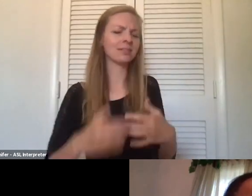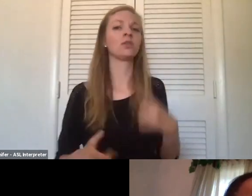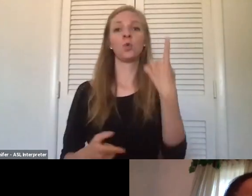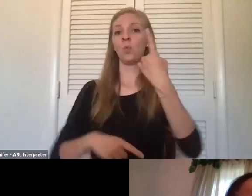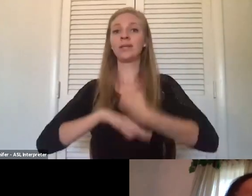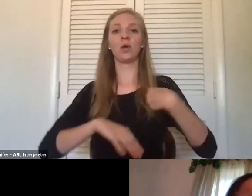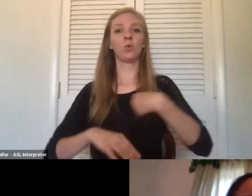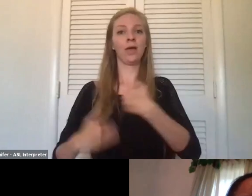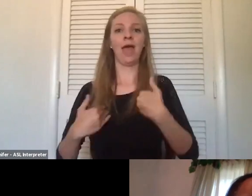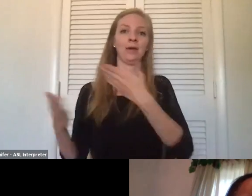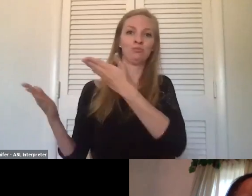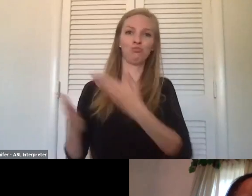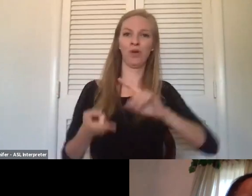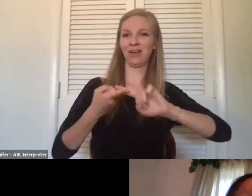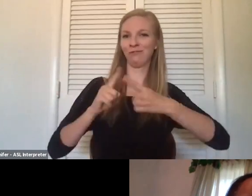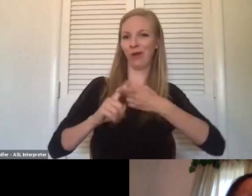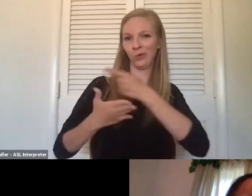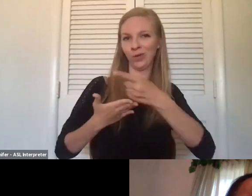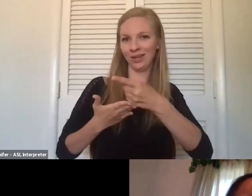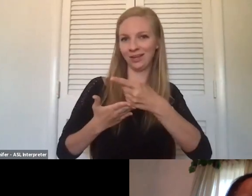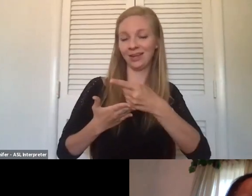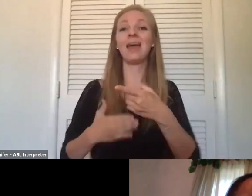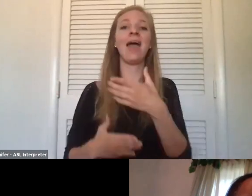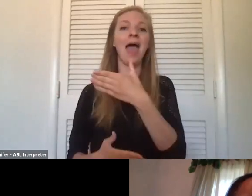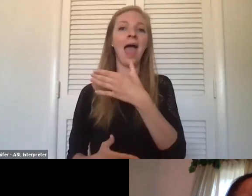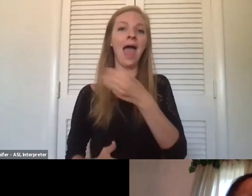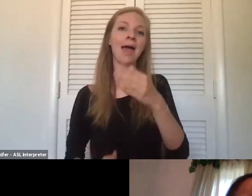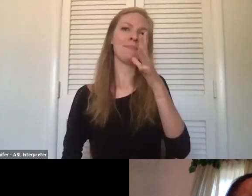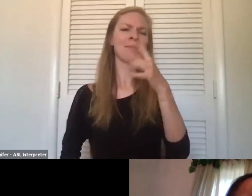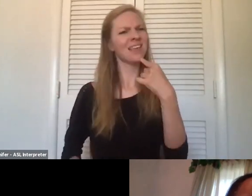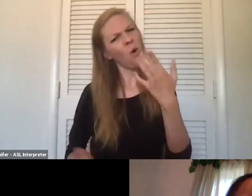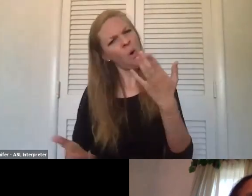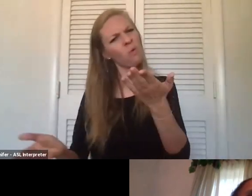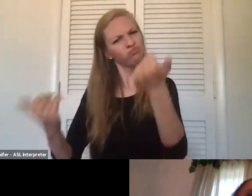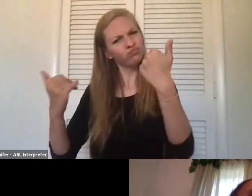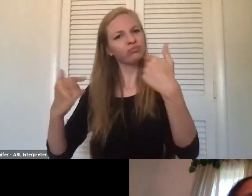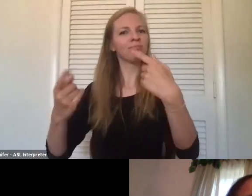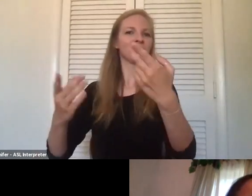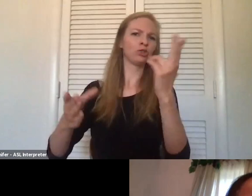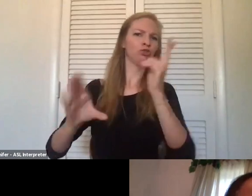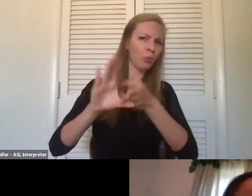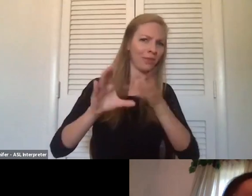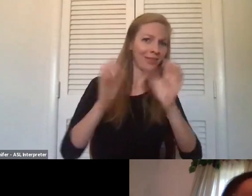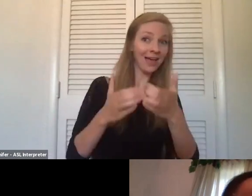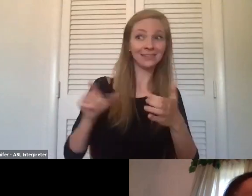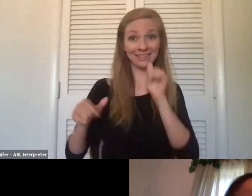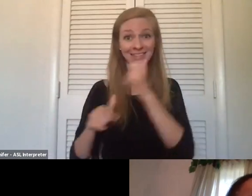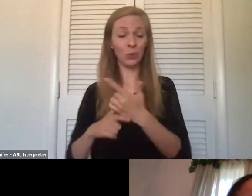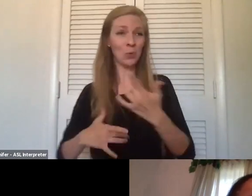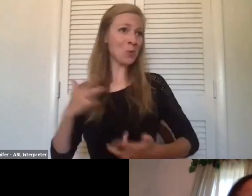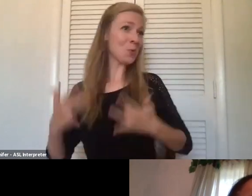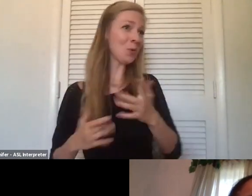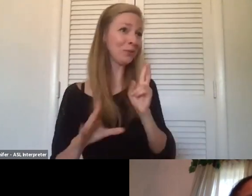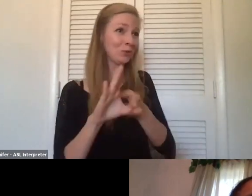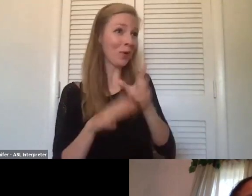week and she, mom said, oh, have her come into class. And her sister was so excited to join class.